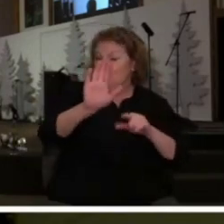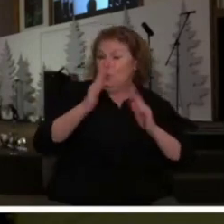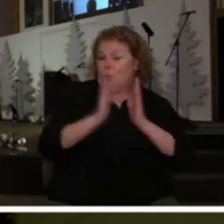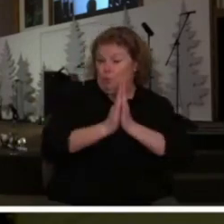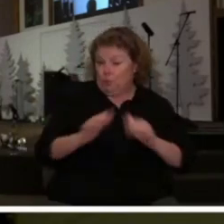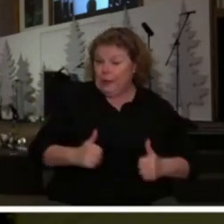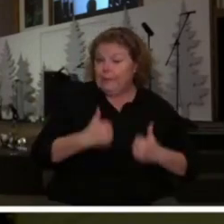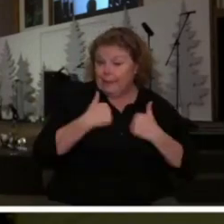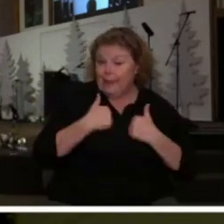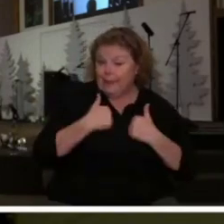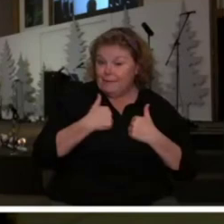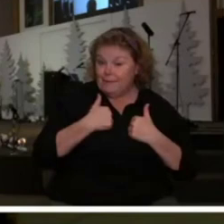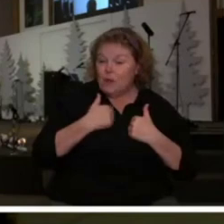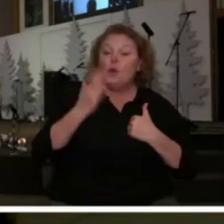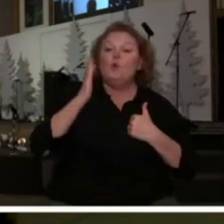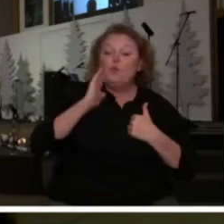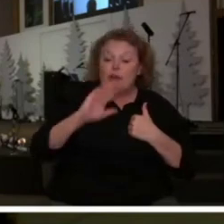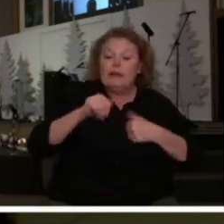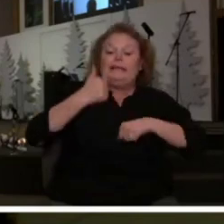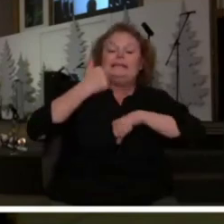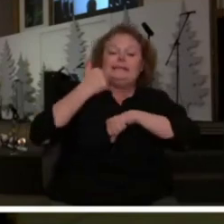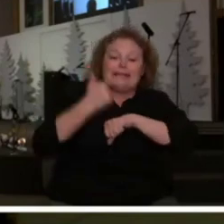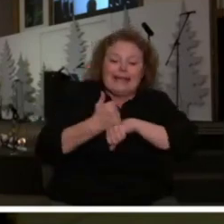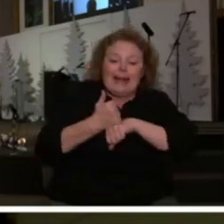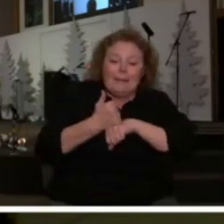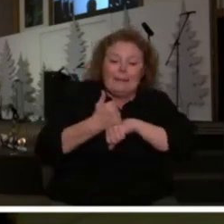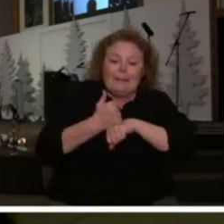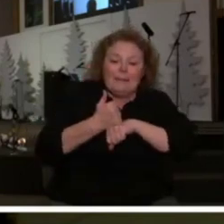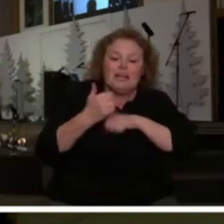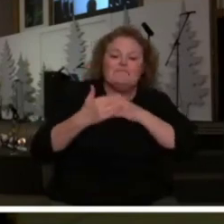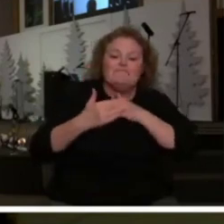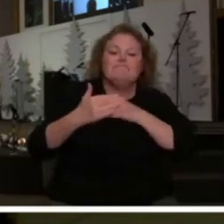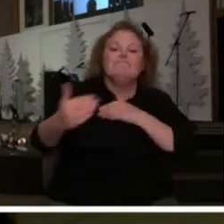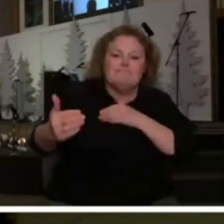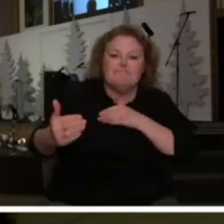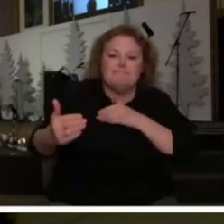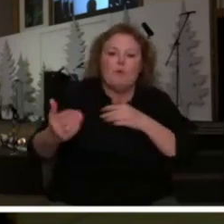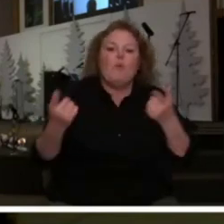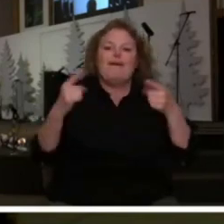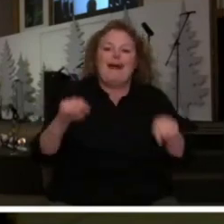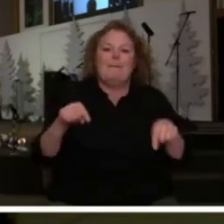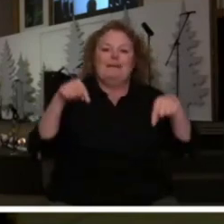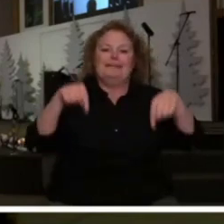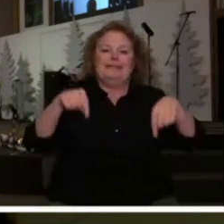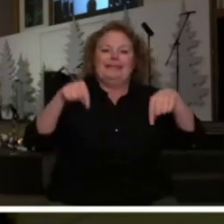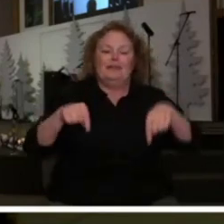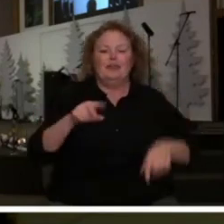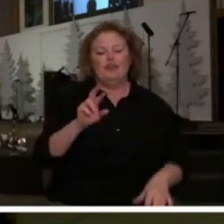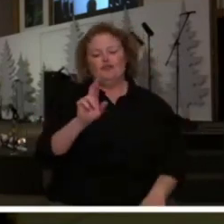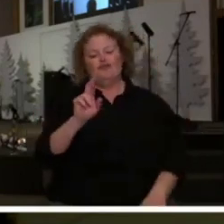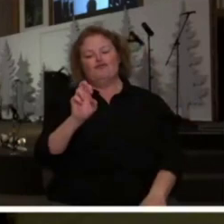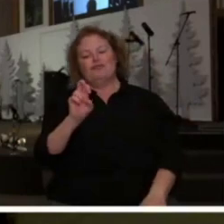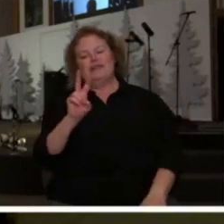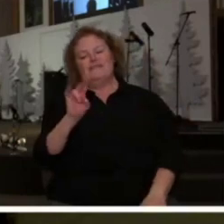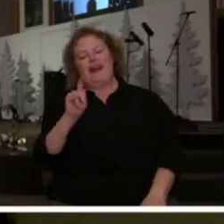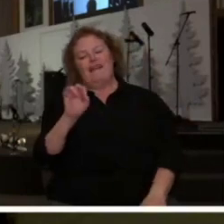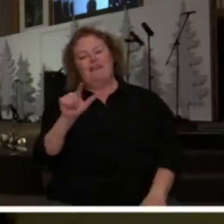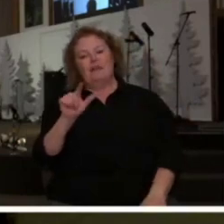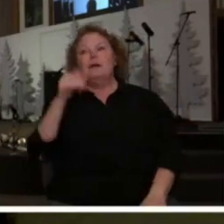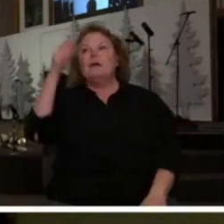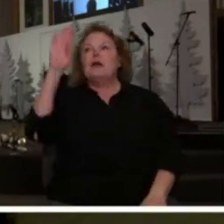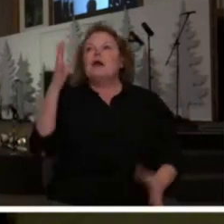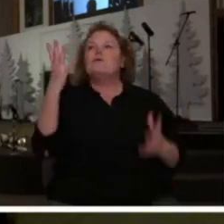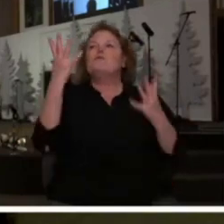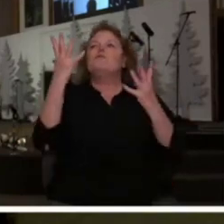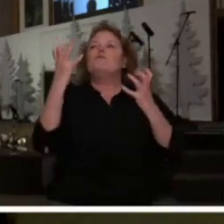intensity of the revival that God is waiting to pour